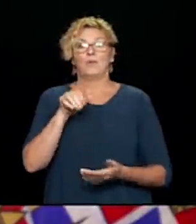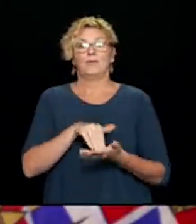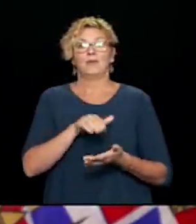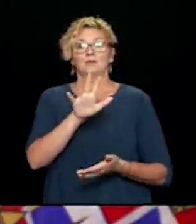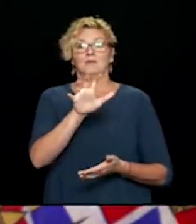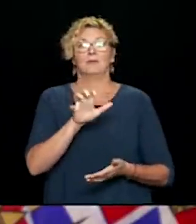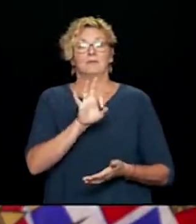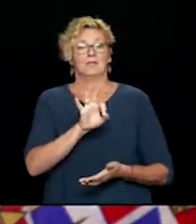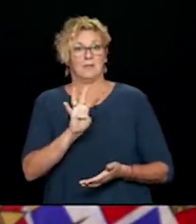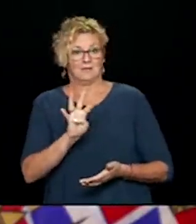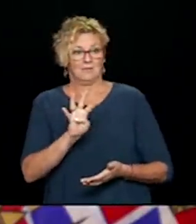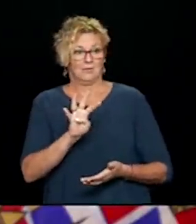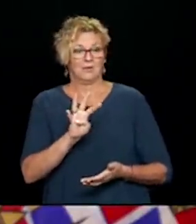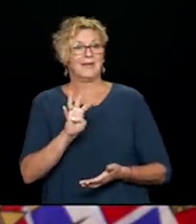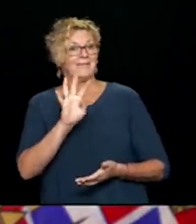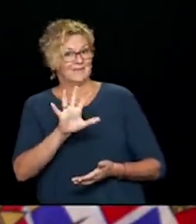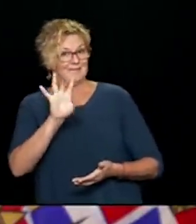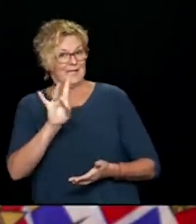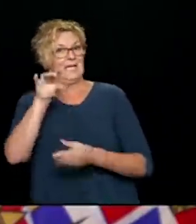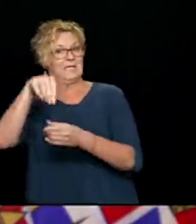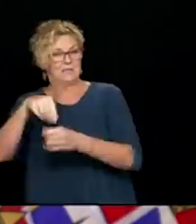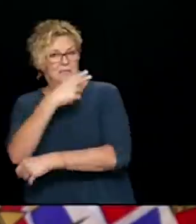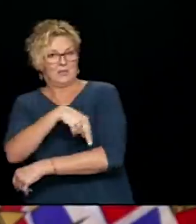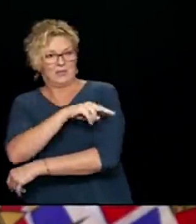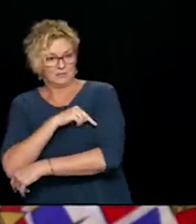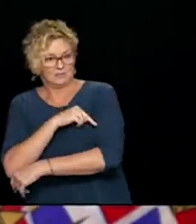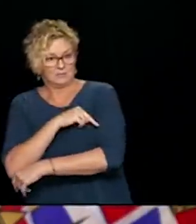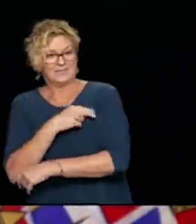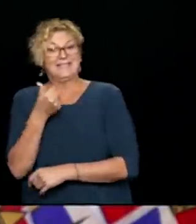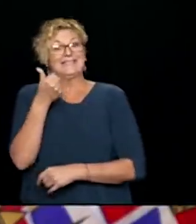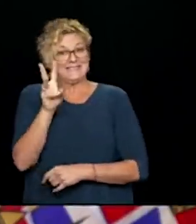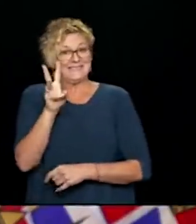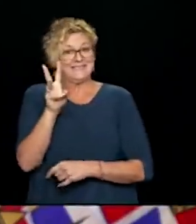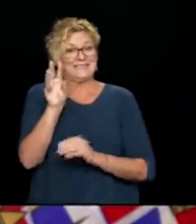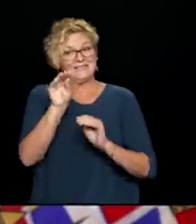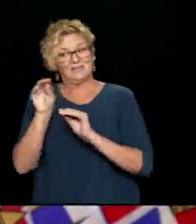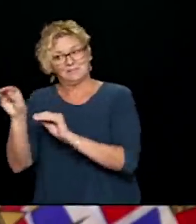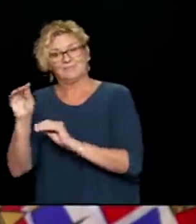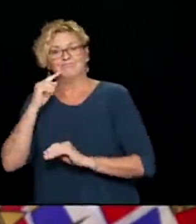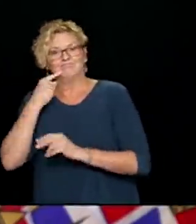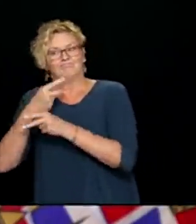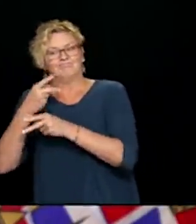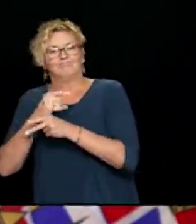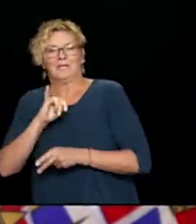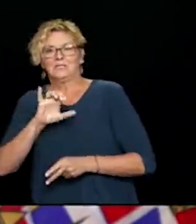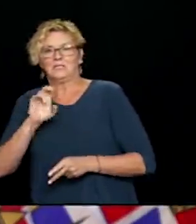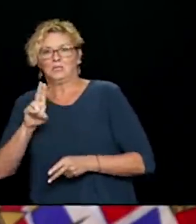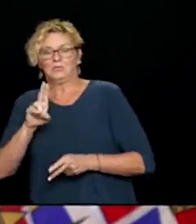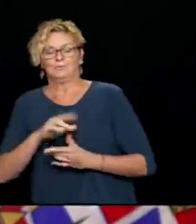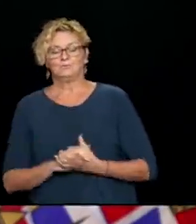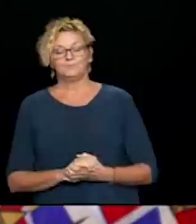in all health authorities. Of whom 58 now are in hospital. 16 of whom are in critical care or ICU.